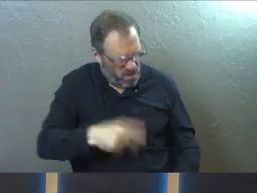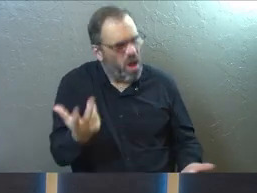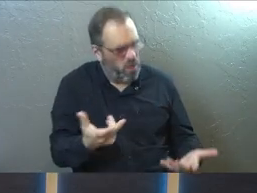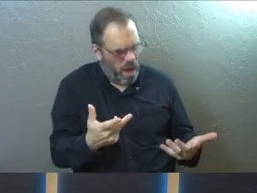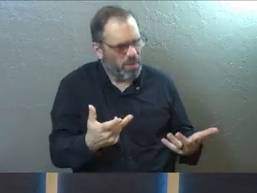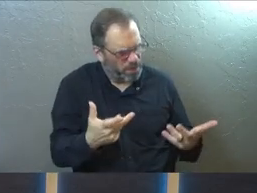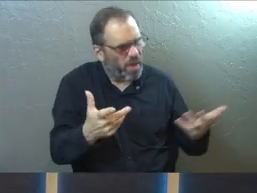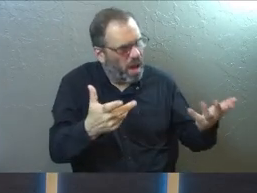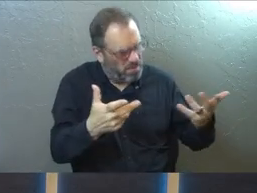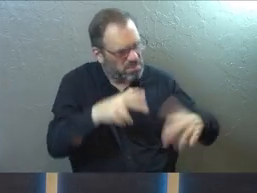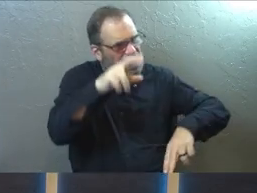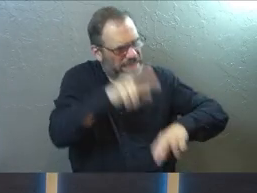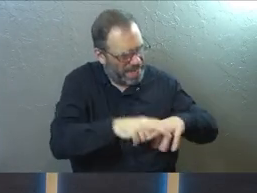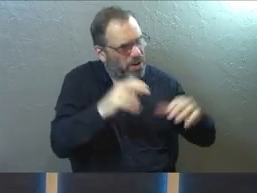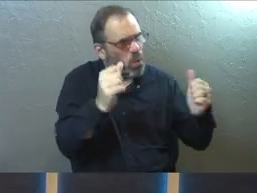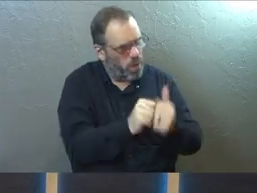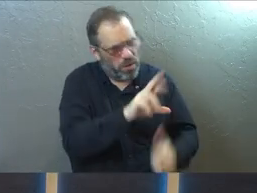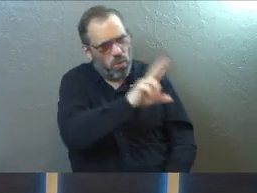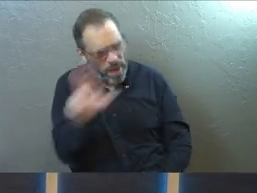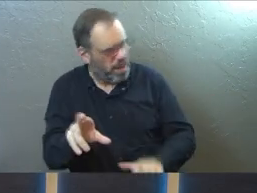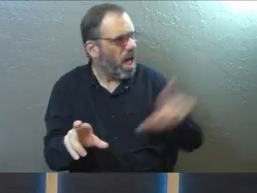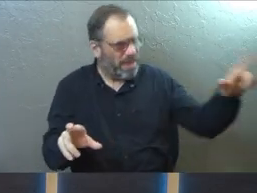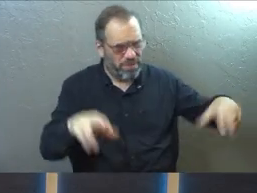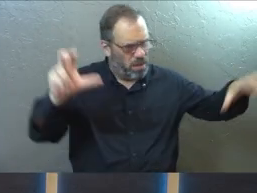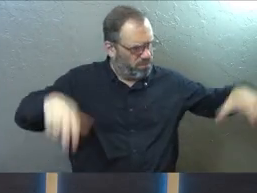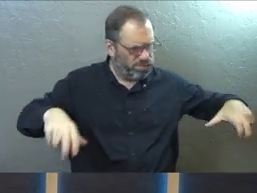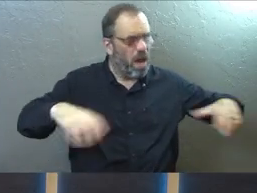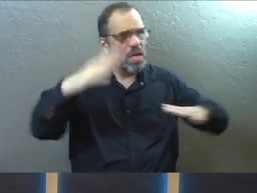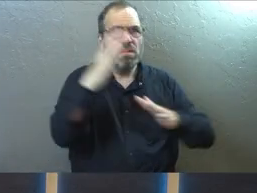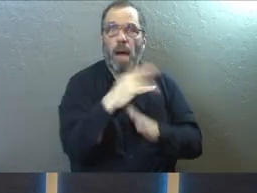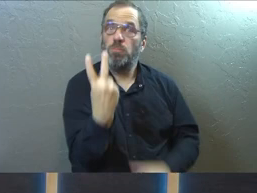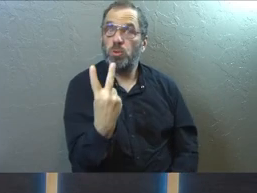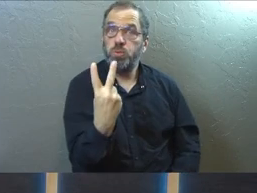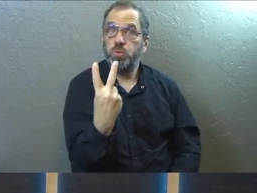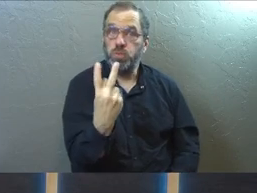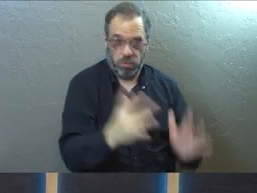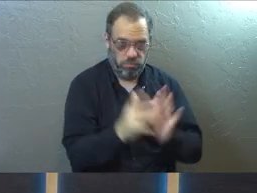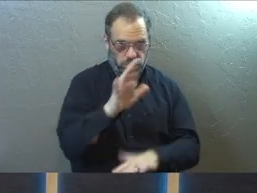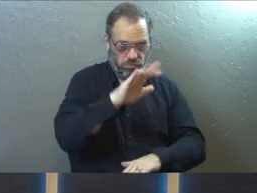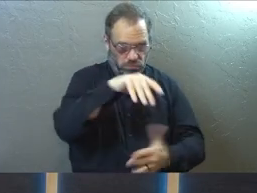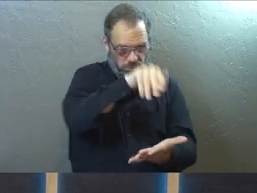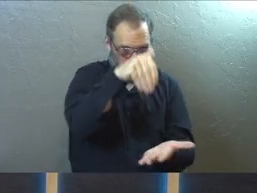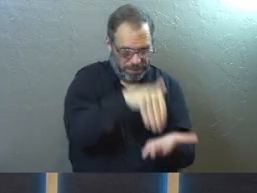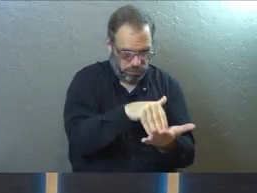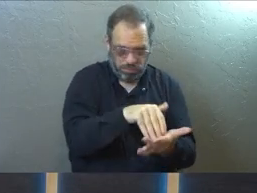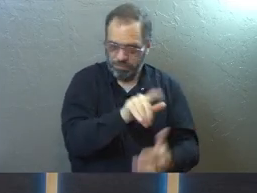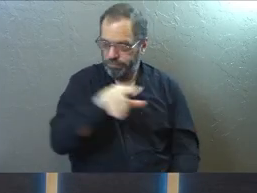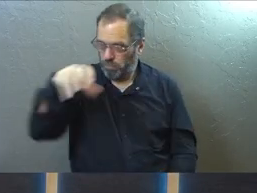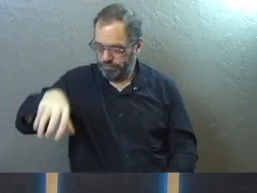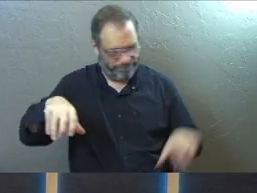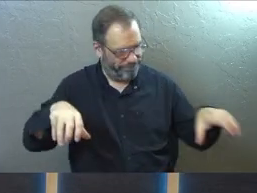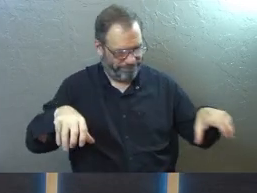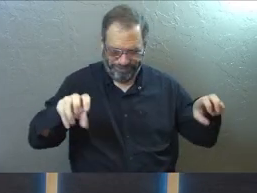we would like to sit on your right and on your left, which were the top two places in a throne room.